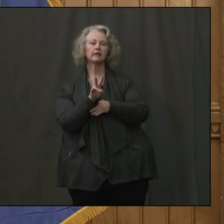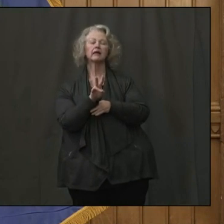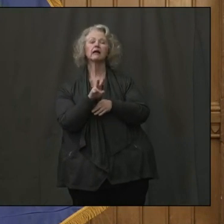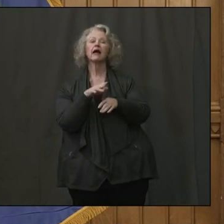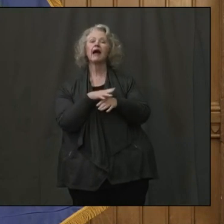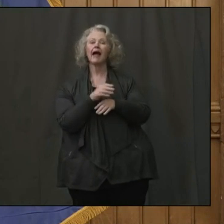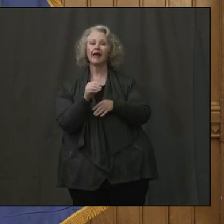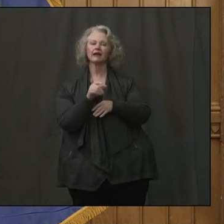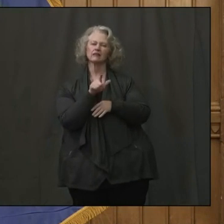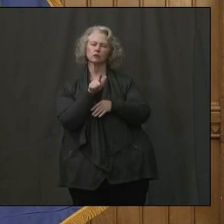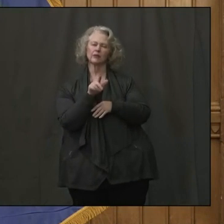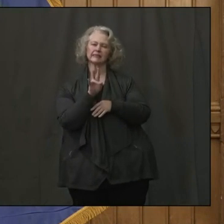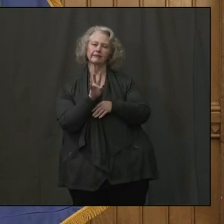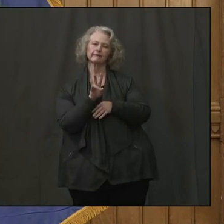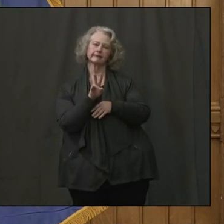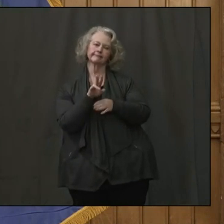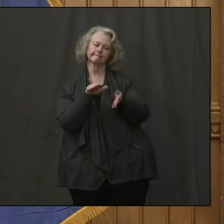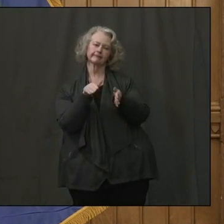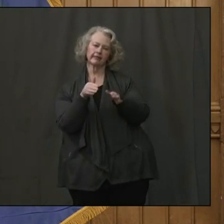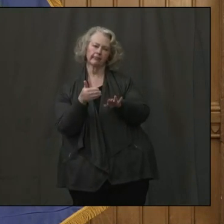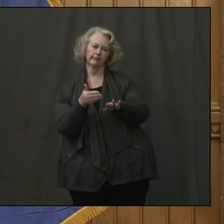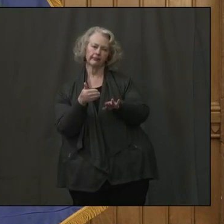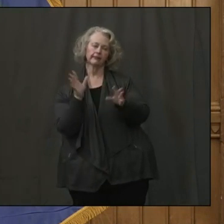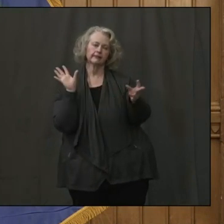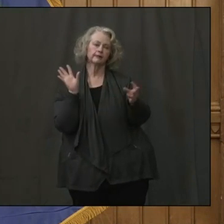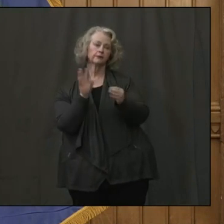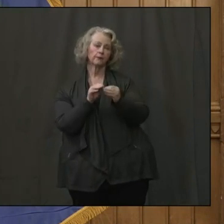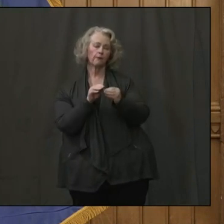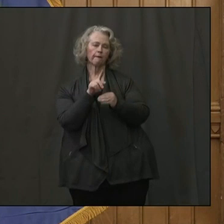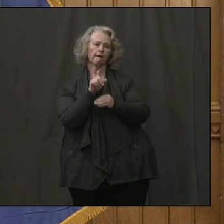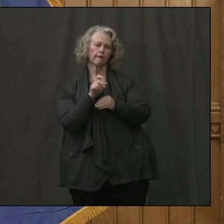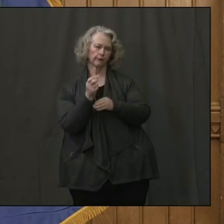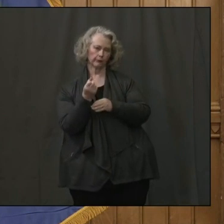27 deaths, bringing the total of 112.